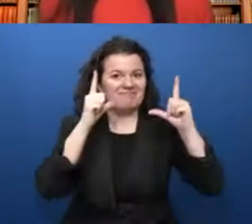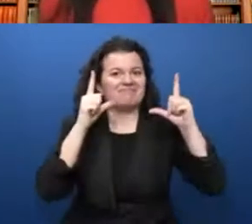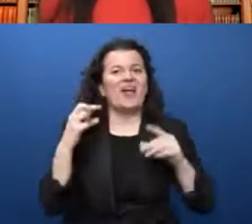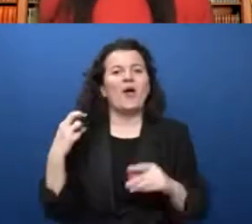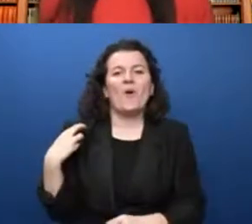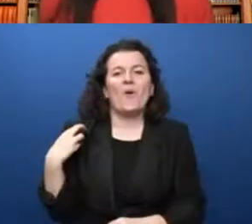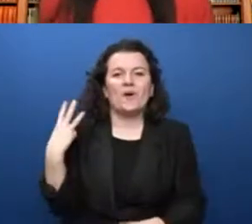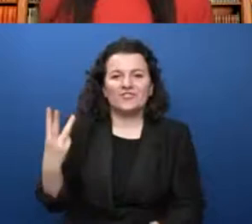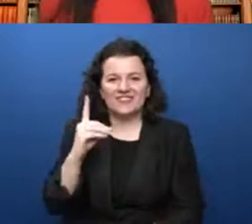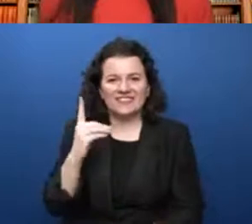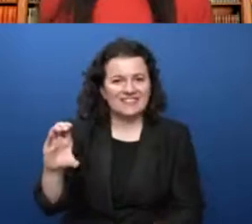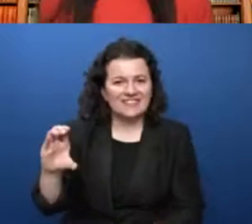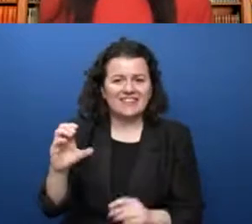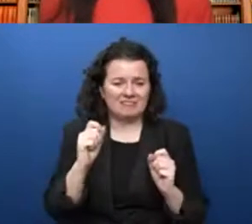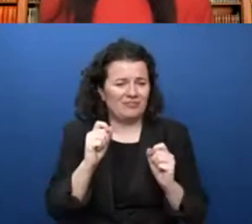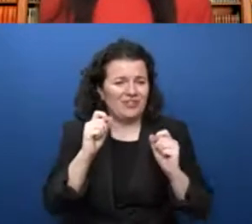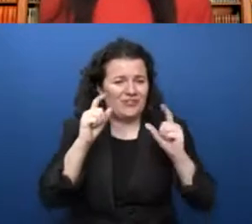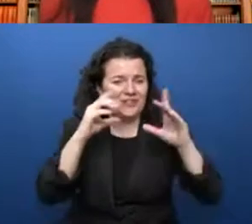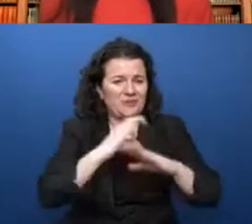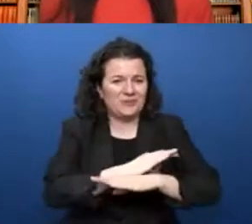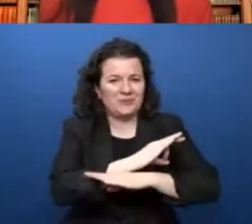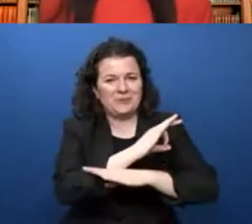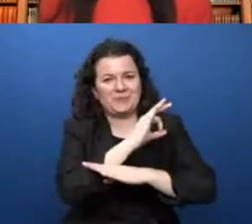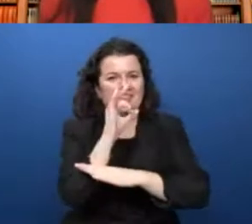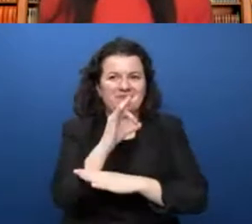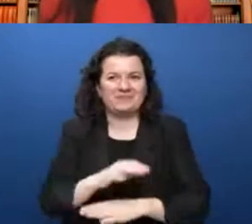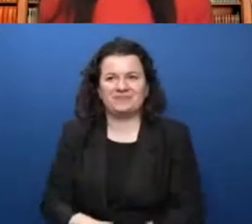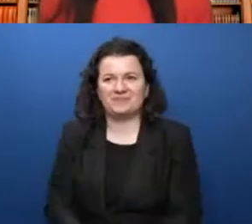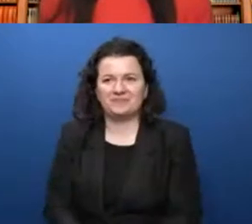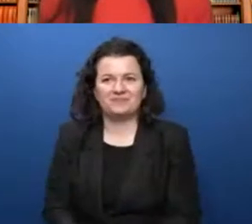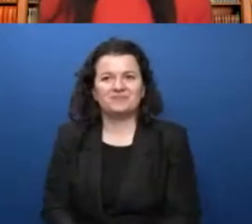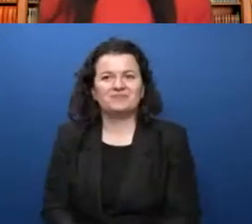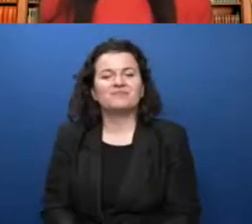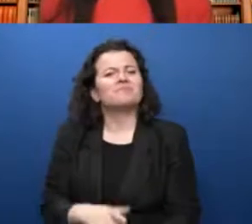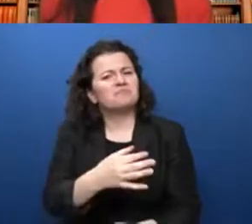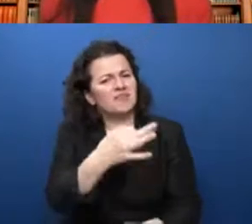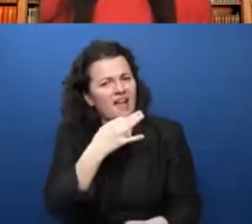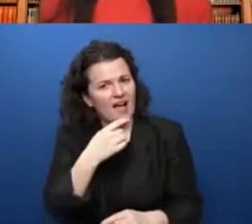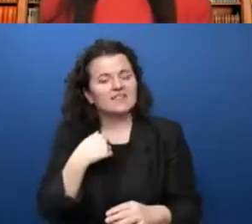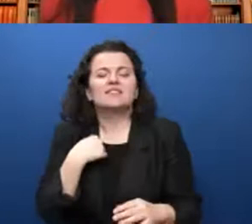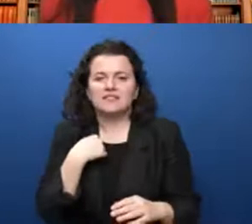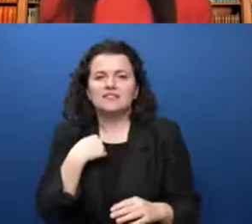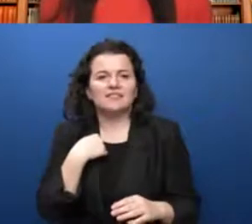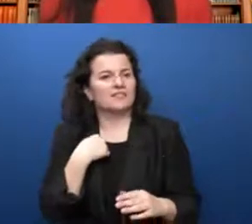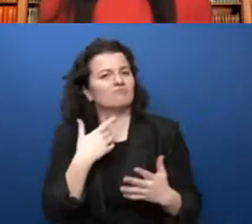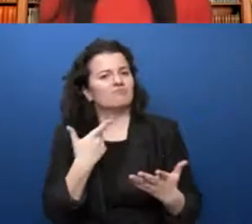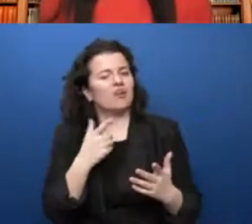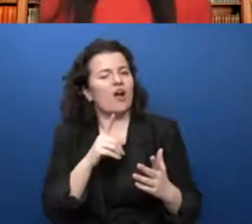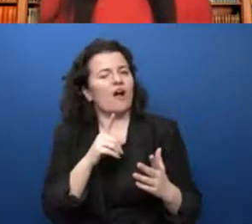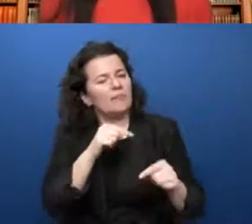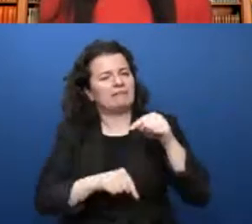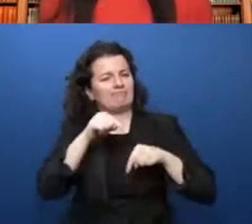and it's nice and early in the morning. Before I answer the question that you asked, I want to touch very briefly